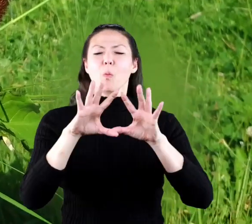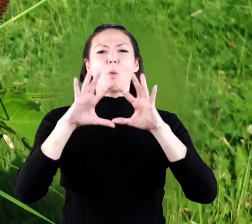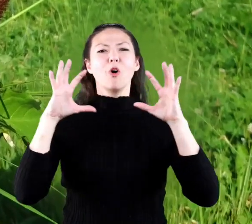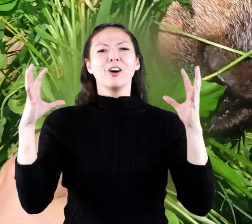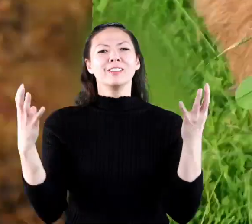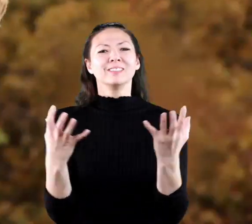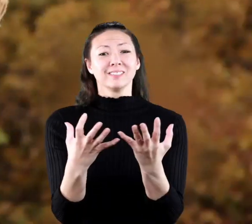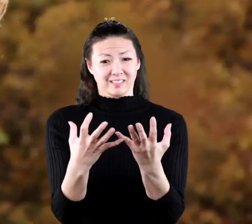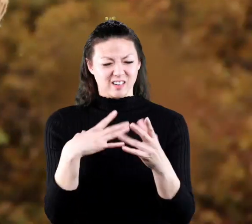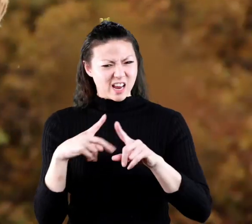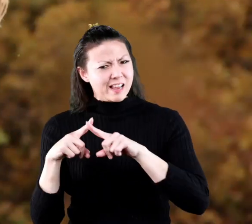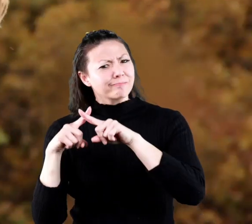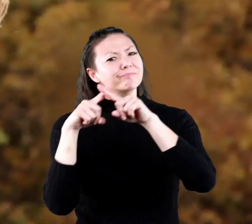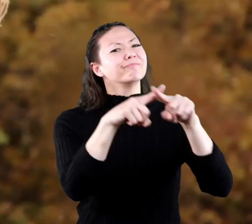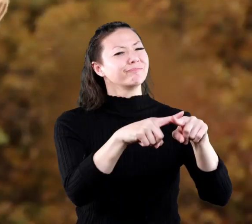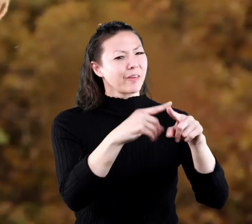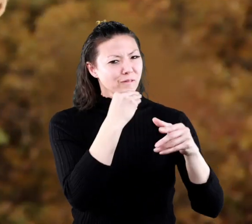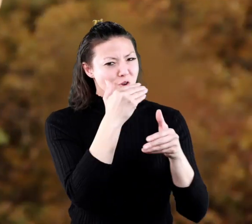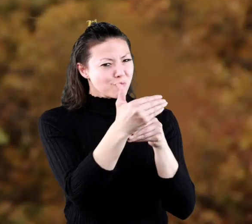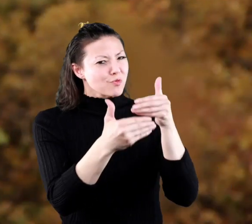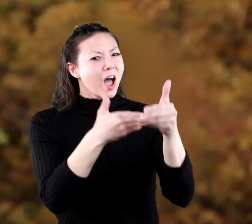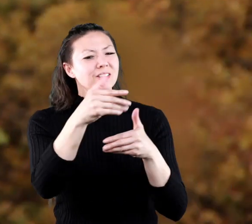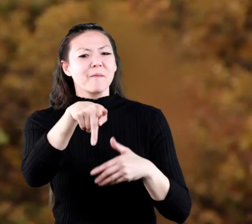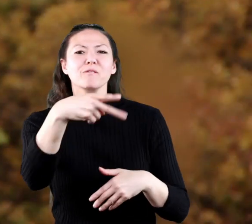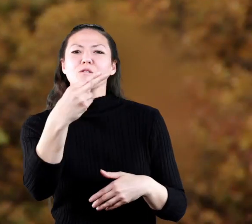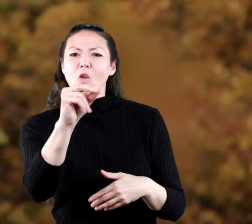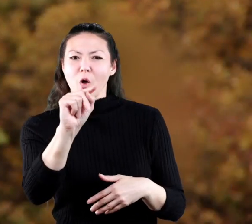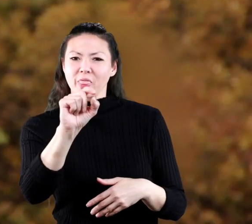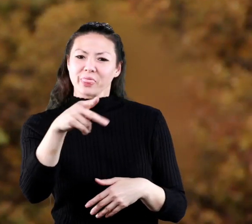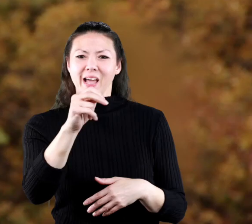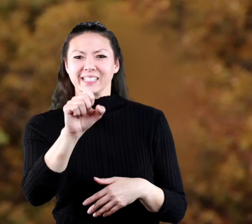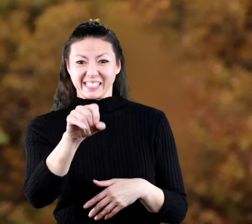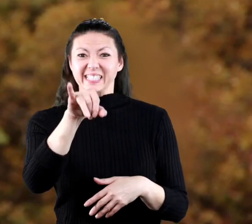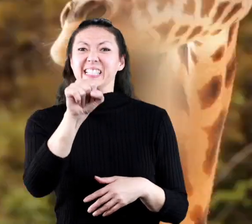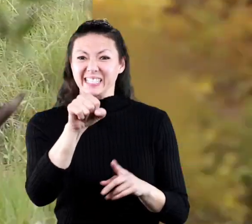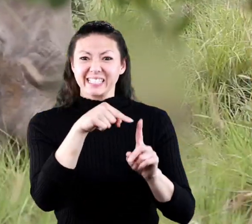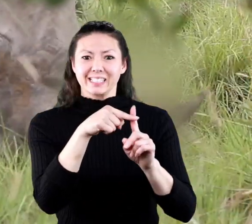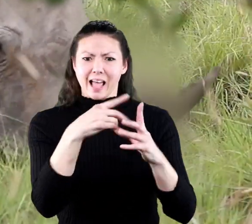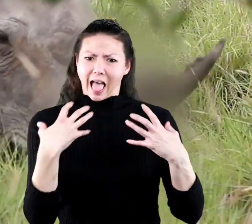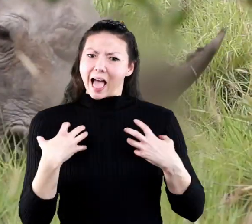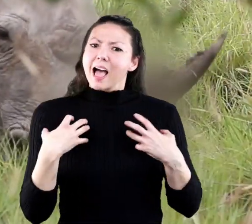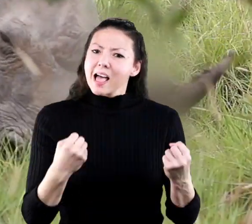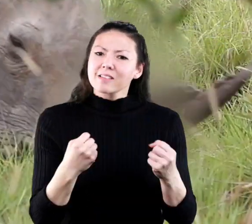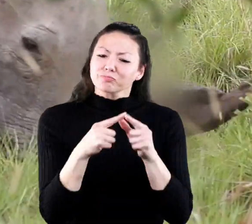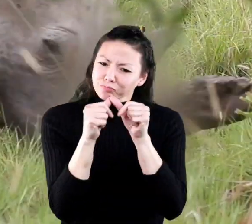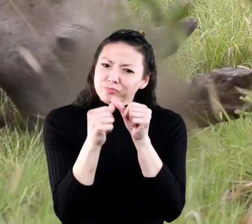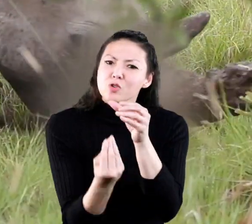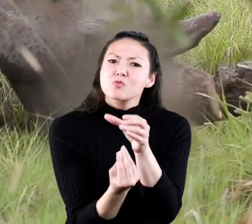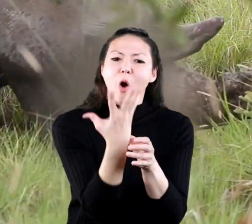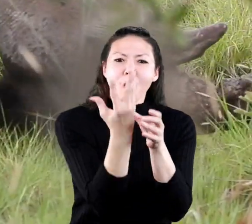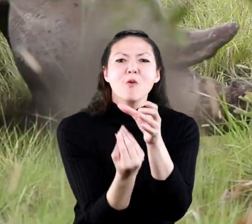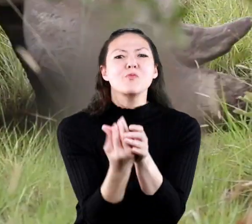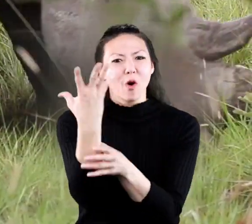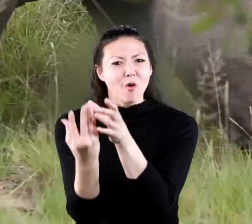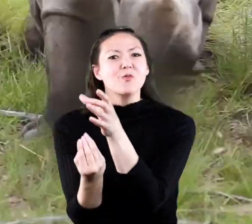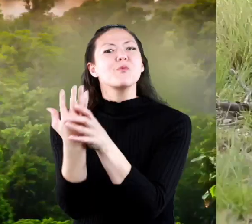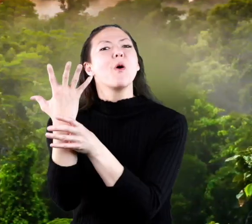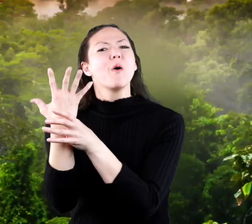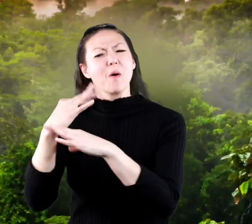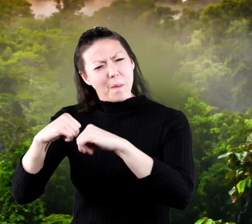the world we rely on the process of photosynthesis so they can be healthy and continue to grow